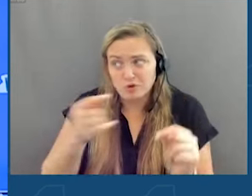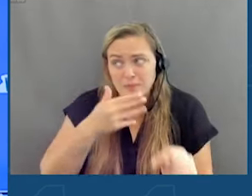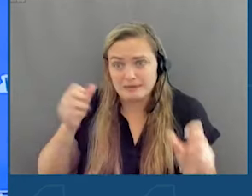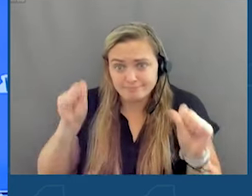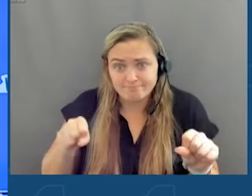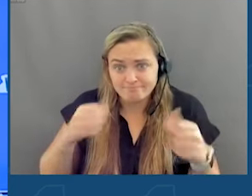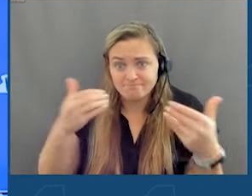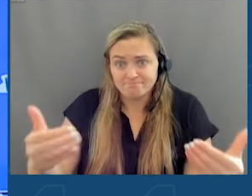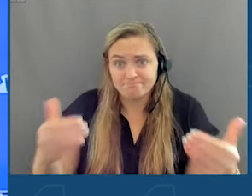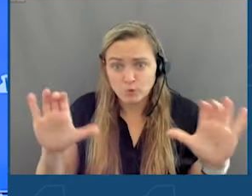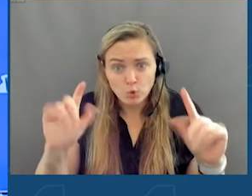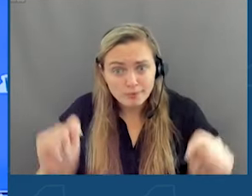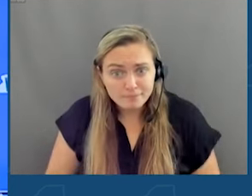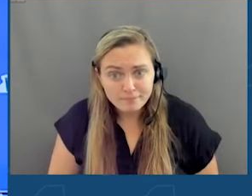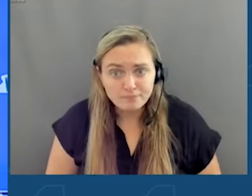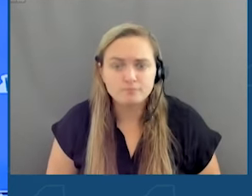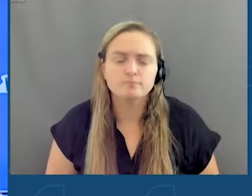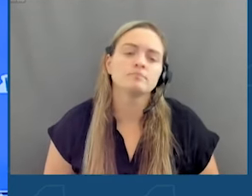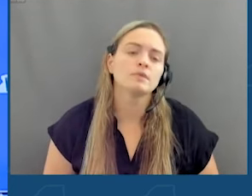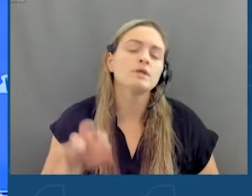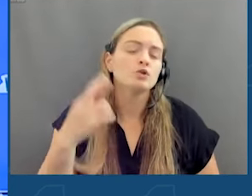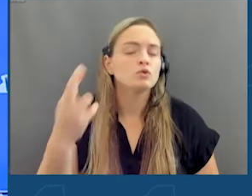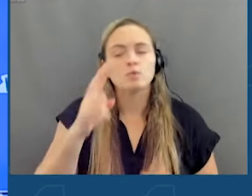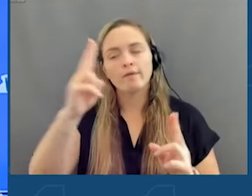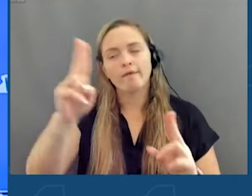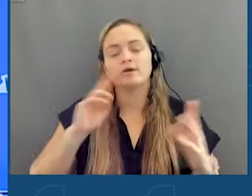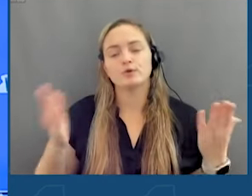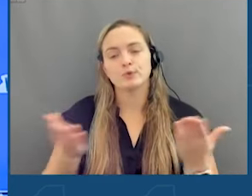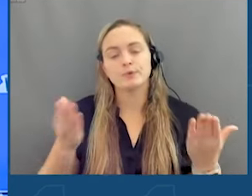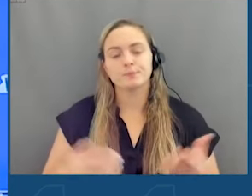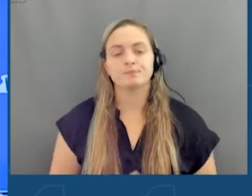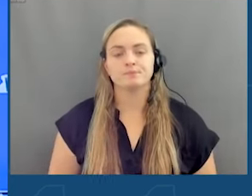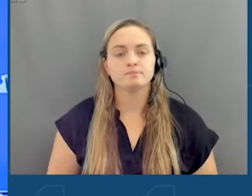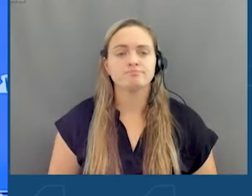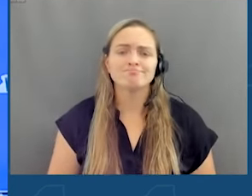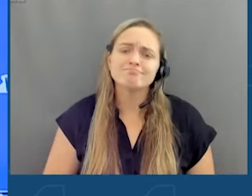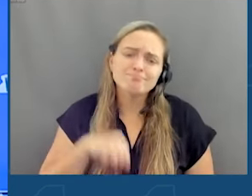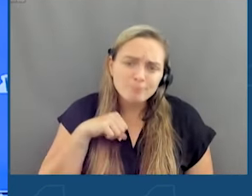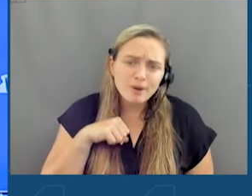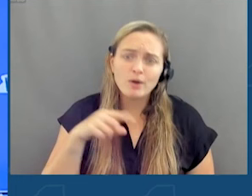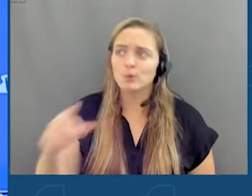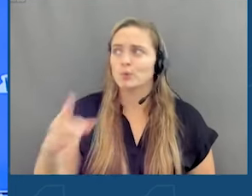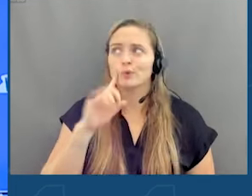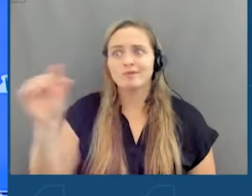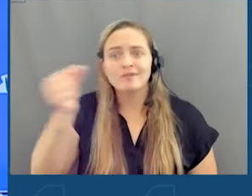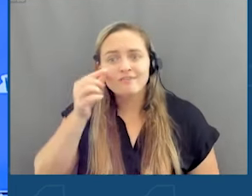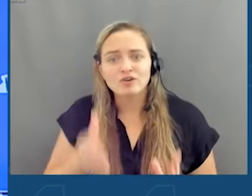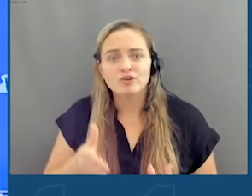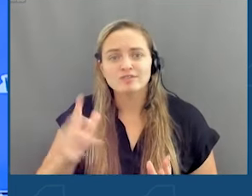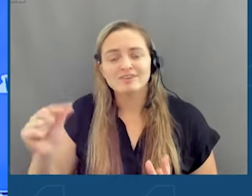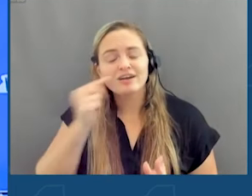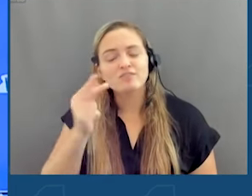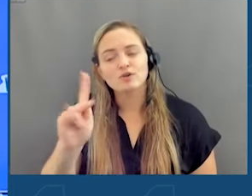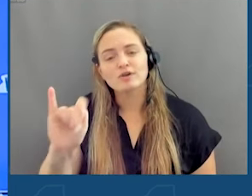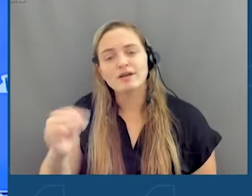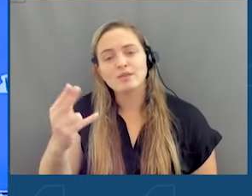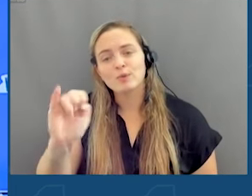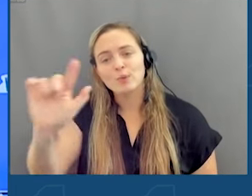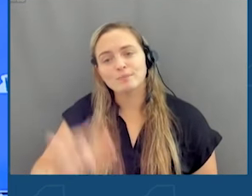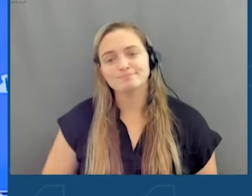get it done. And that's why we're so honored to have you here, and we're so proud that you are our governor. Governor Kathy Hochul.